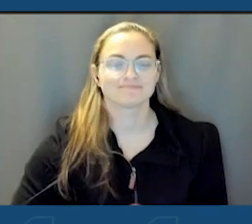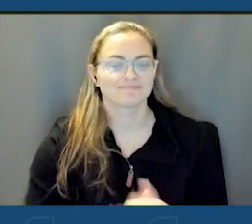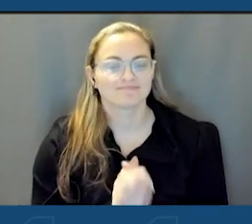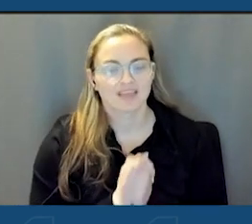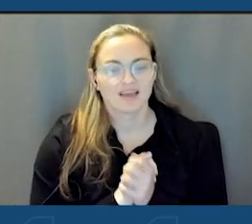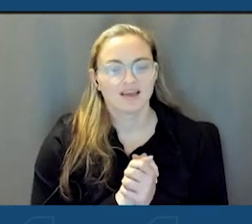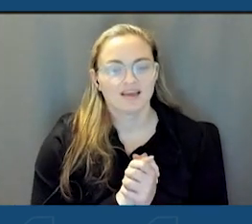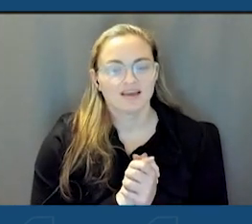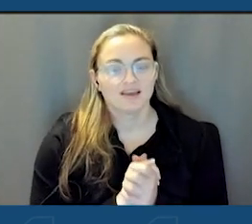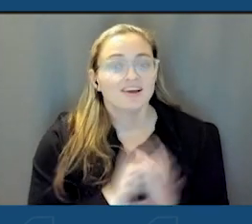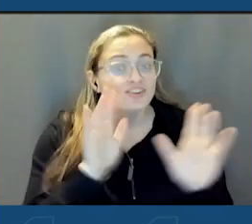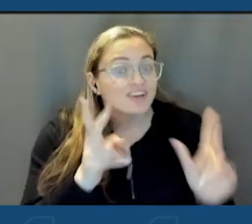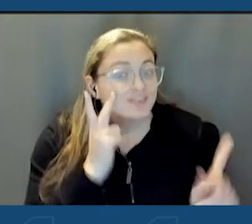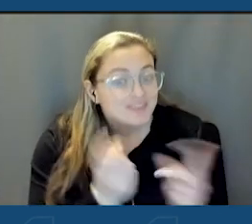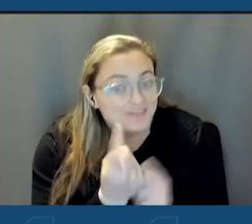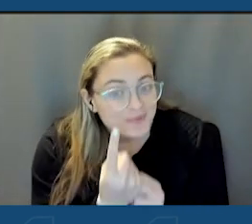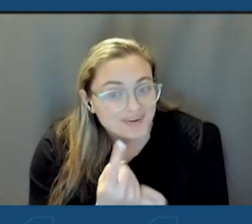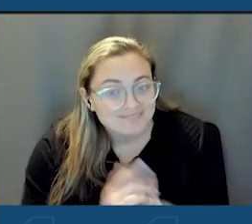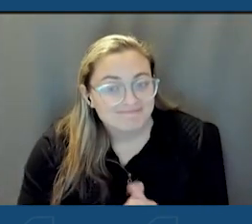It's great to see everyone.